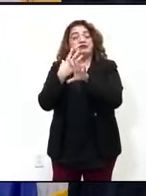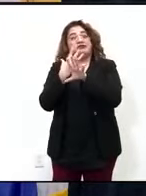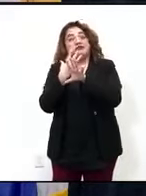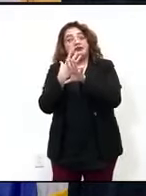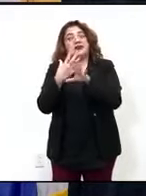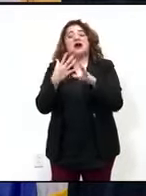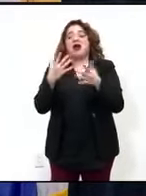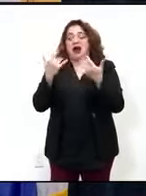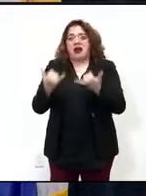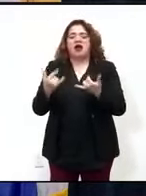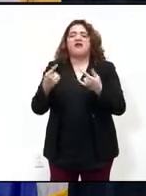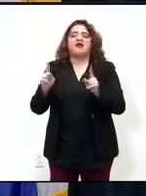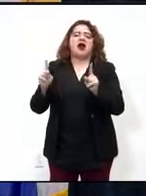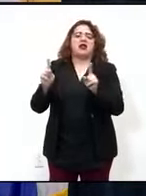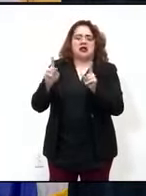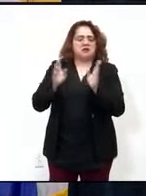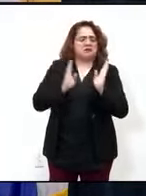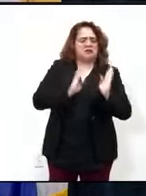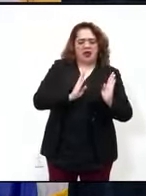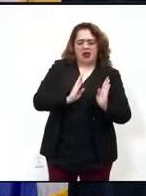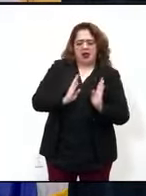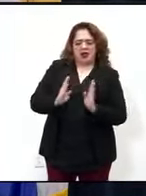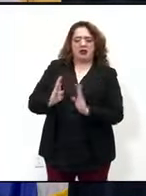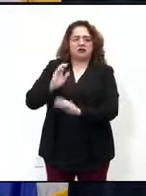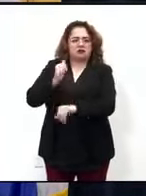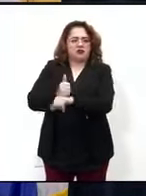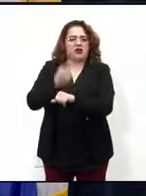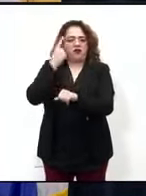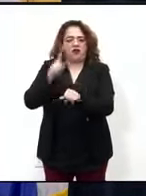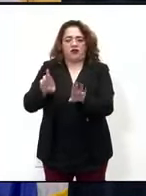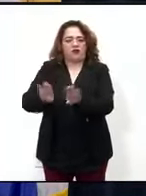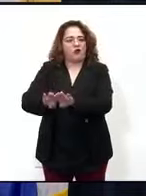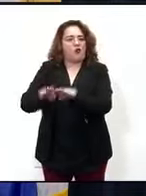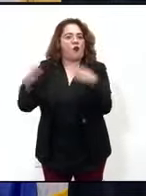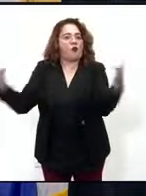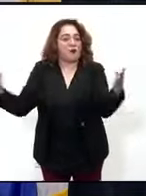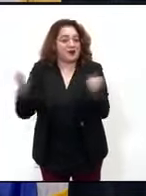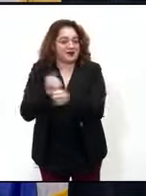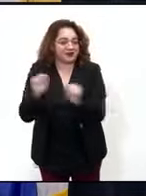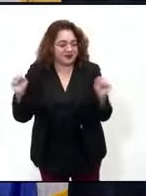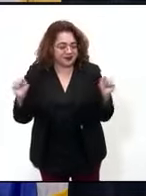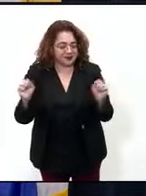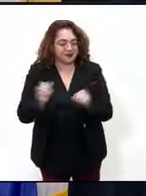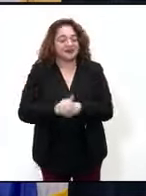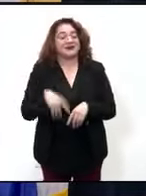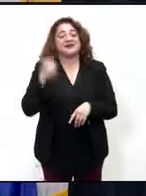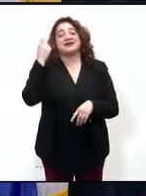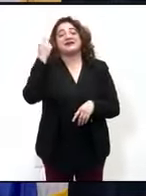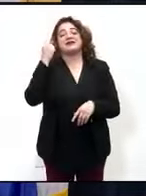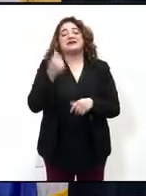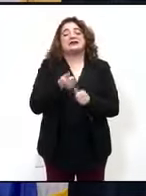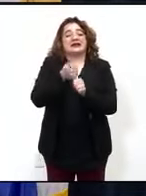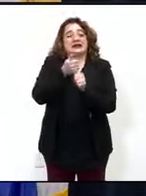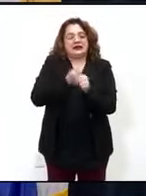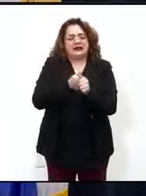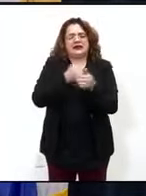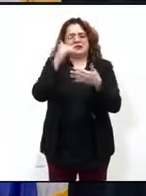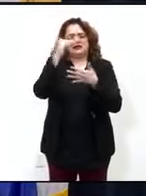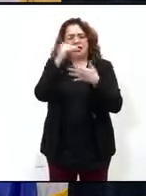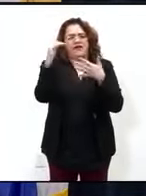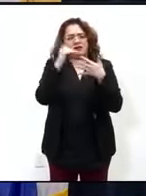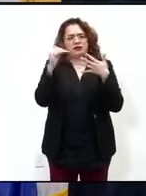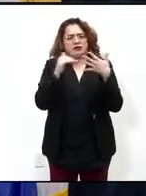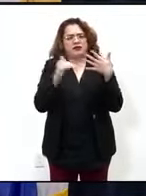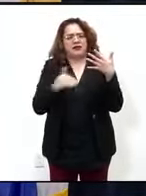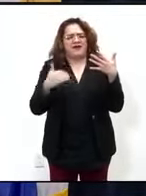reopening schools and we are pleased to do that. So today I'm going to provide a little information about each level that has been discussed in our reopening plan